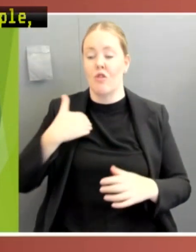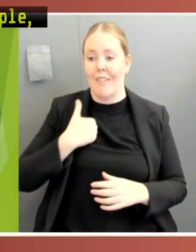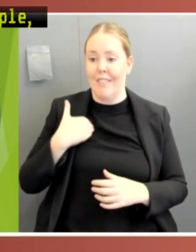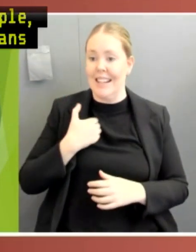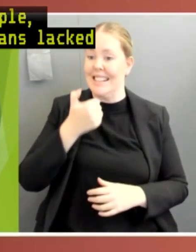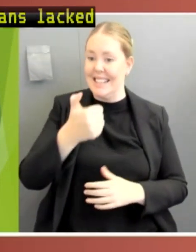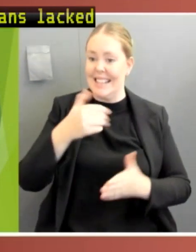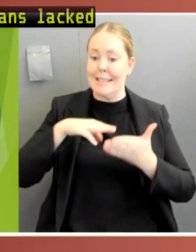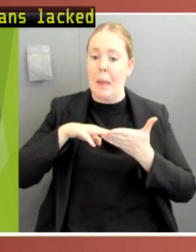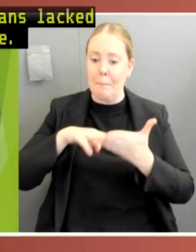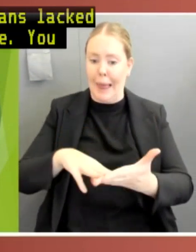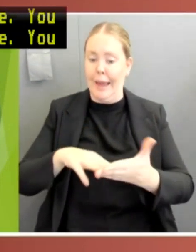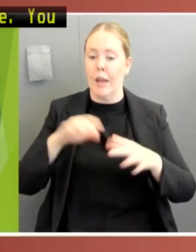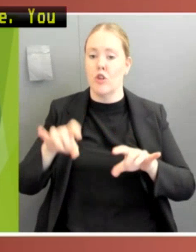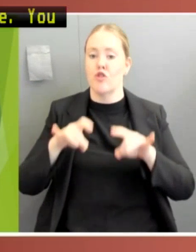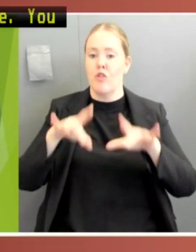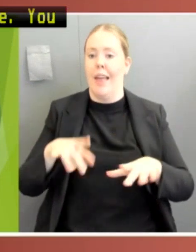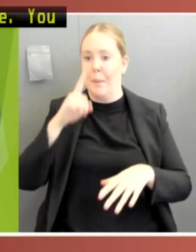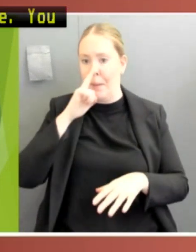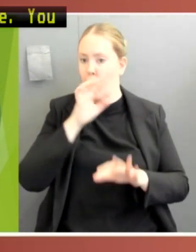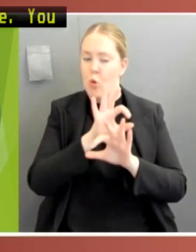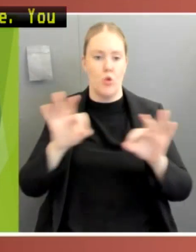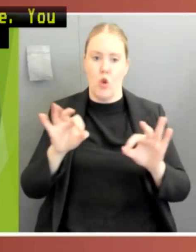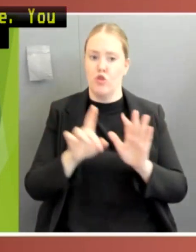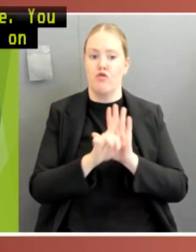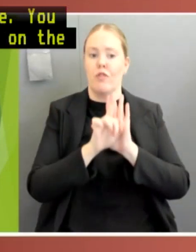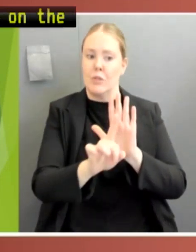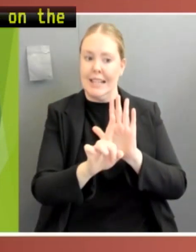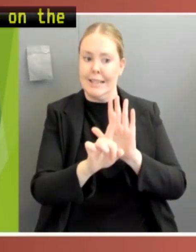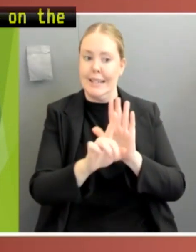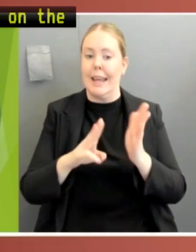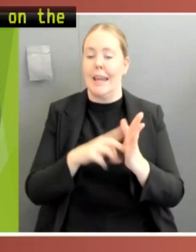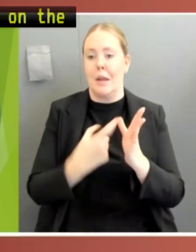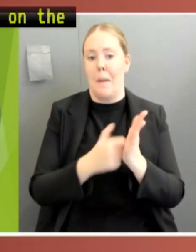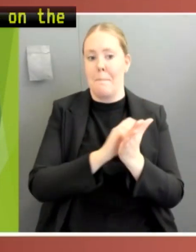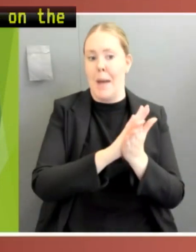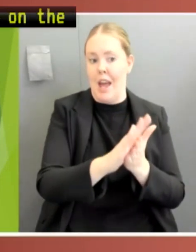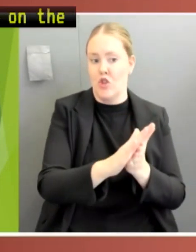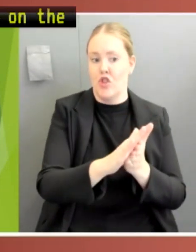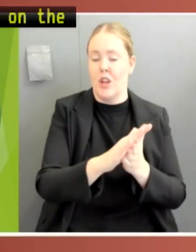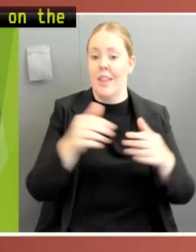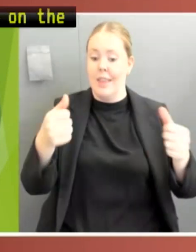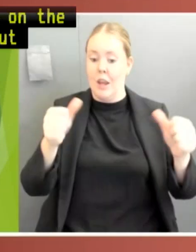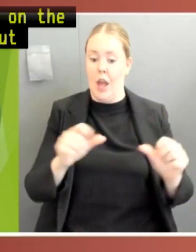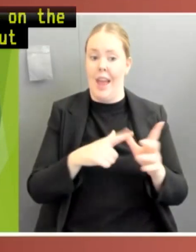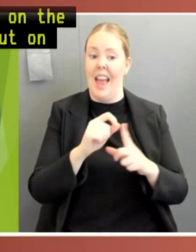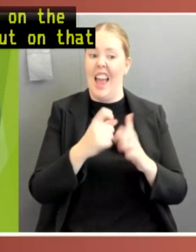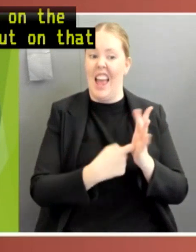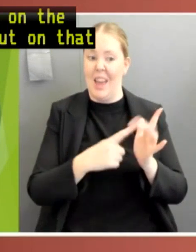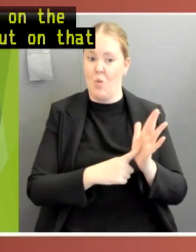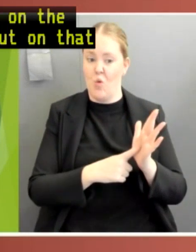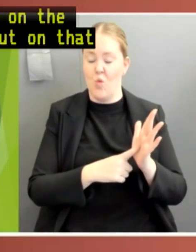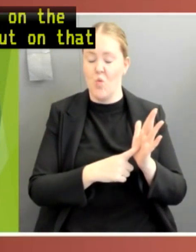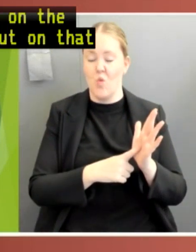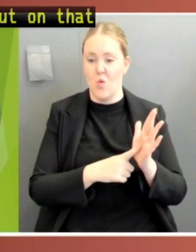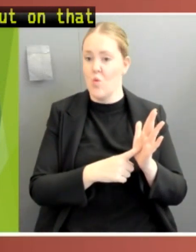more on the second, the next sitting on the 8th of April. But on that 23rd March sitting, women were particularly underrepresented. Less than 20% of the members who